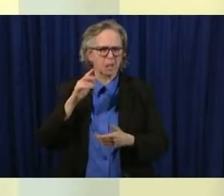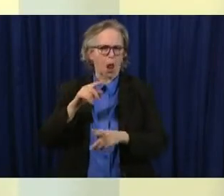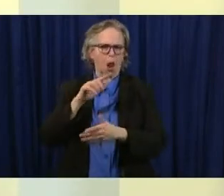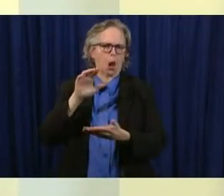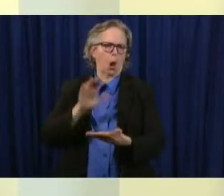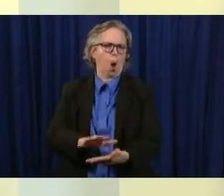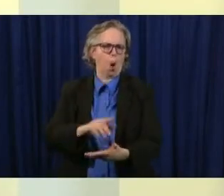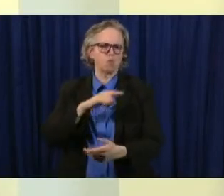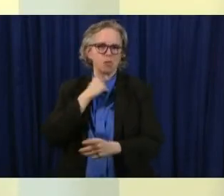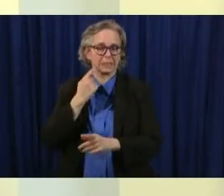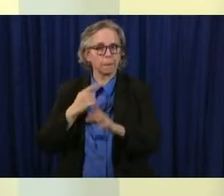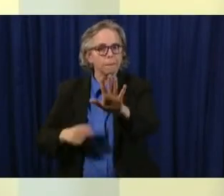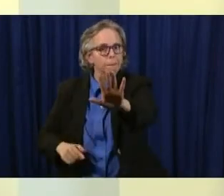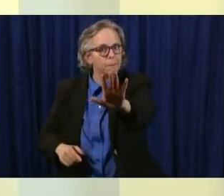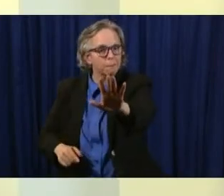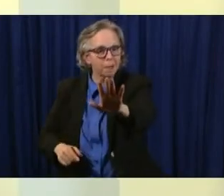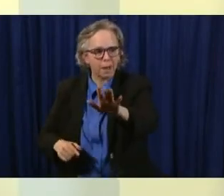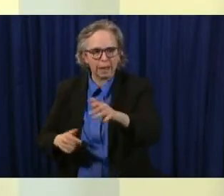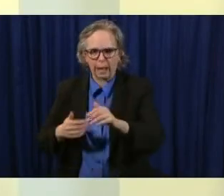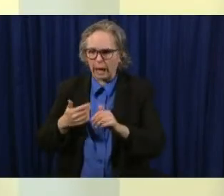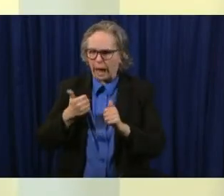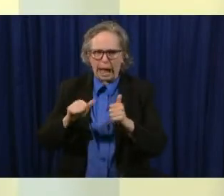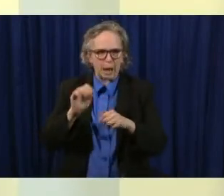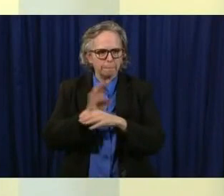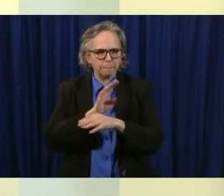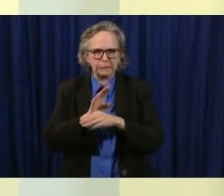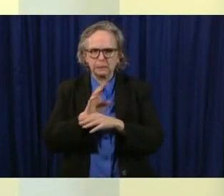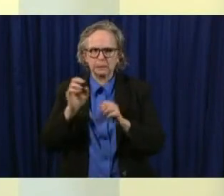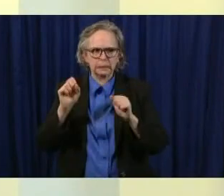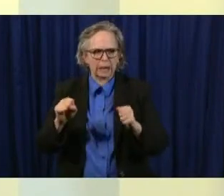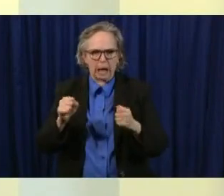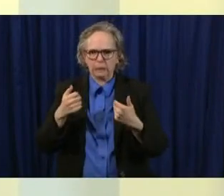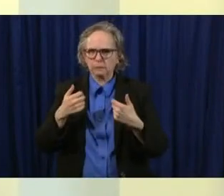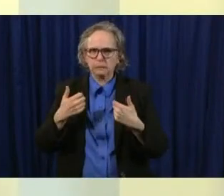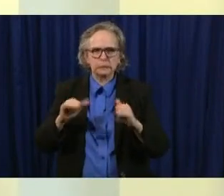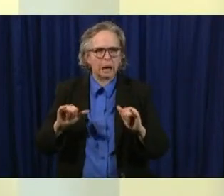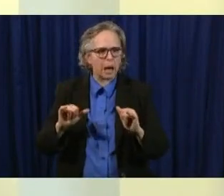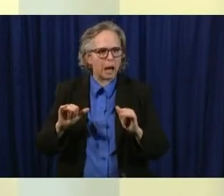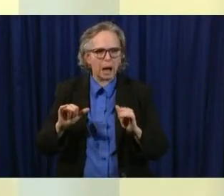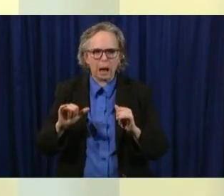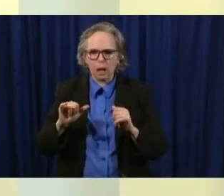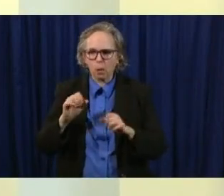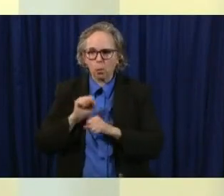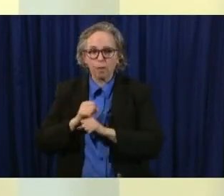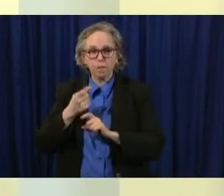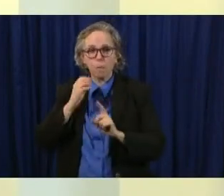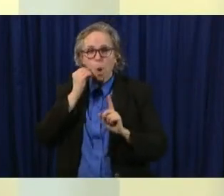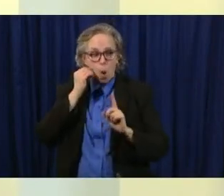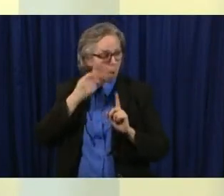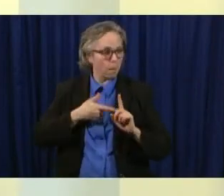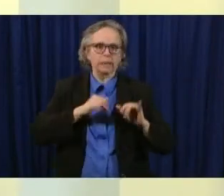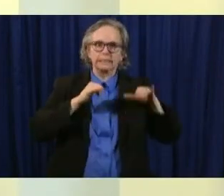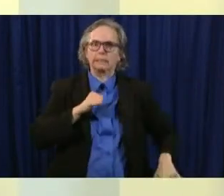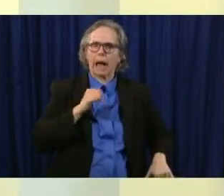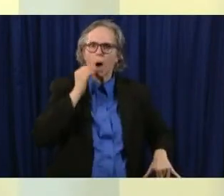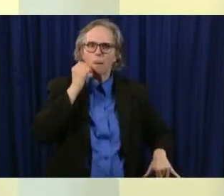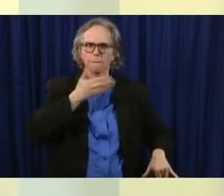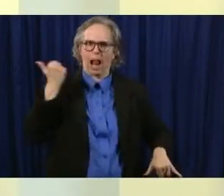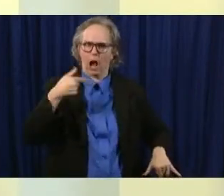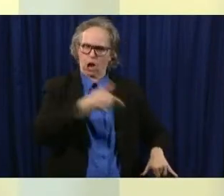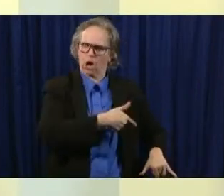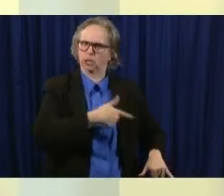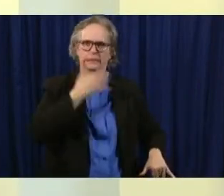anyone in any business who can allow employees to still telecommute that that would still be the first choice right now you know we're still